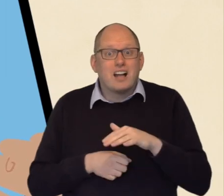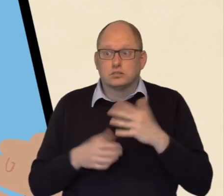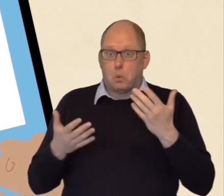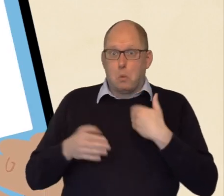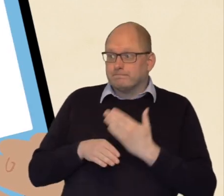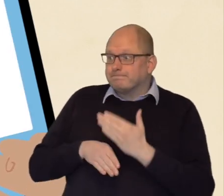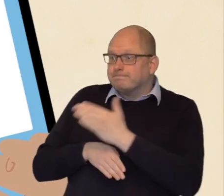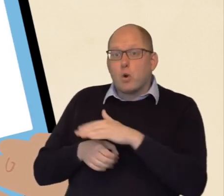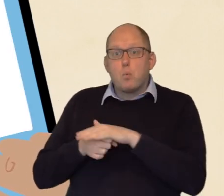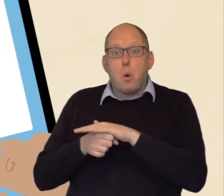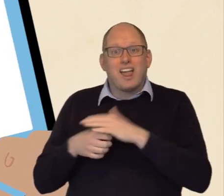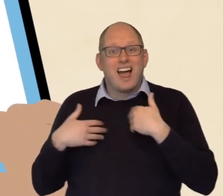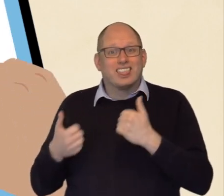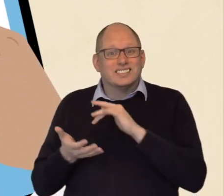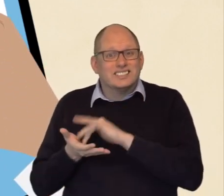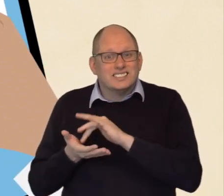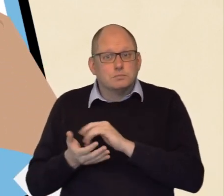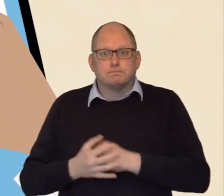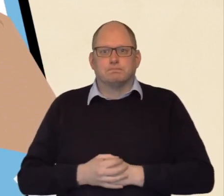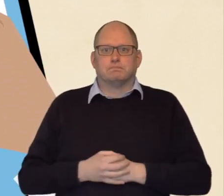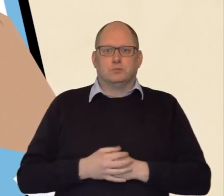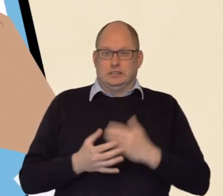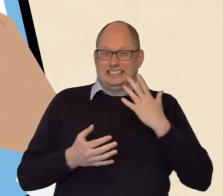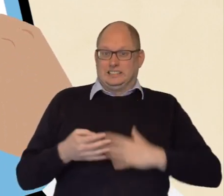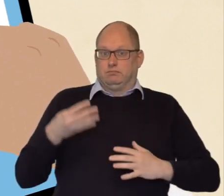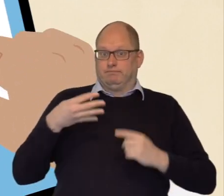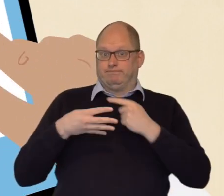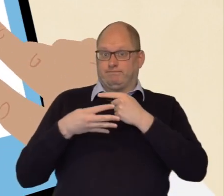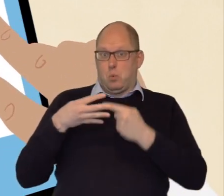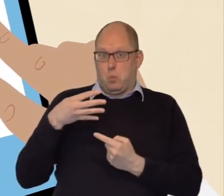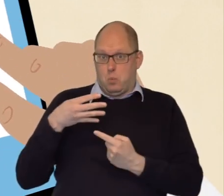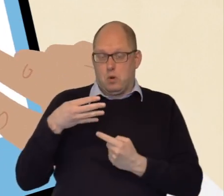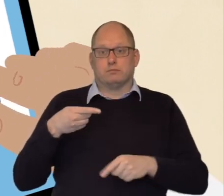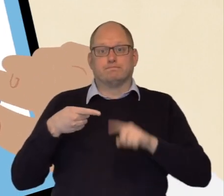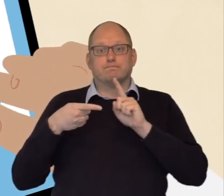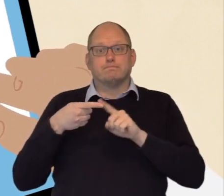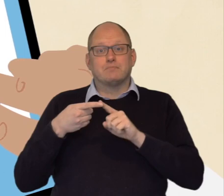It has also given us new ways to access our health and care services.